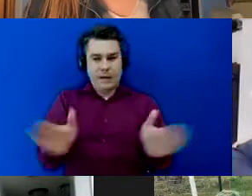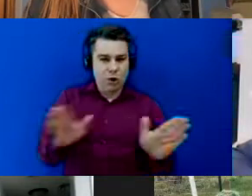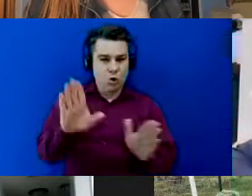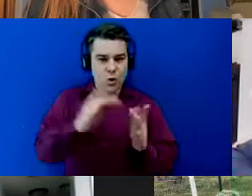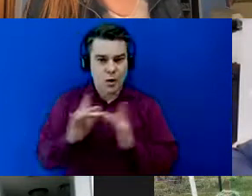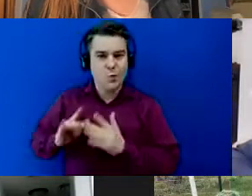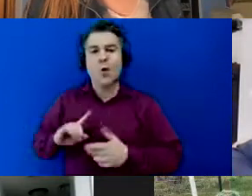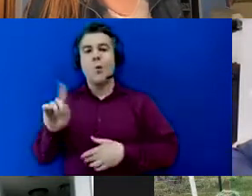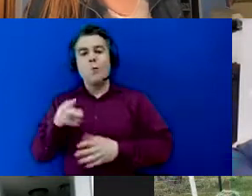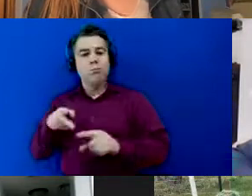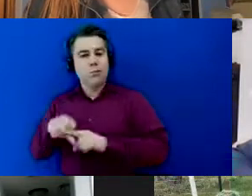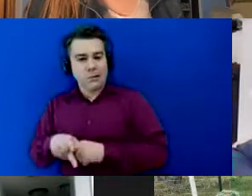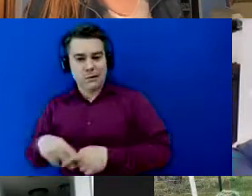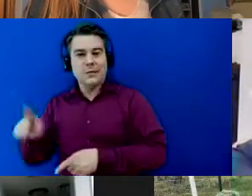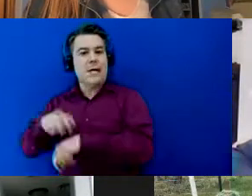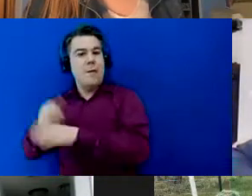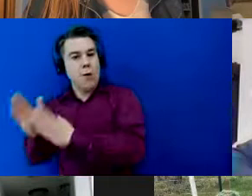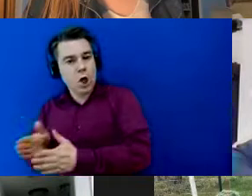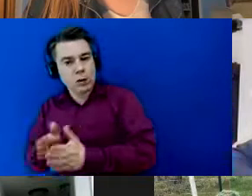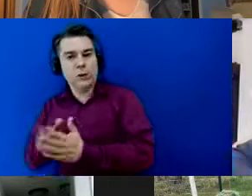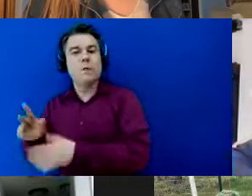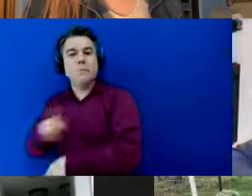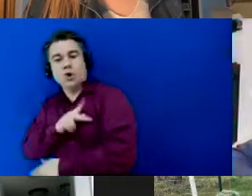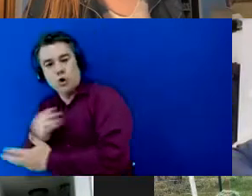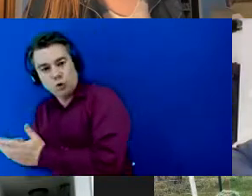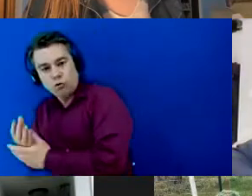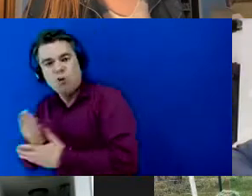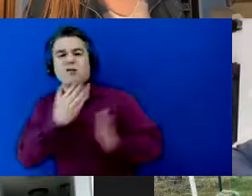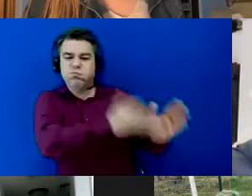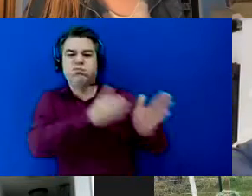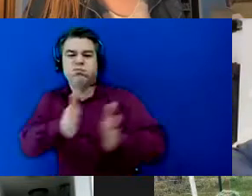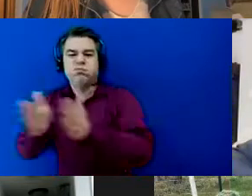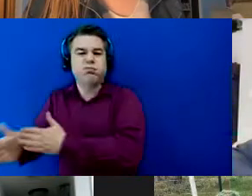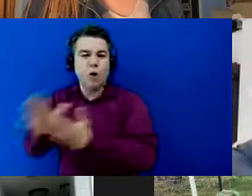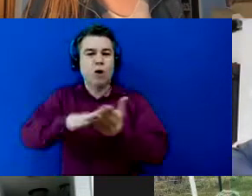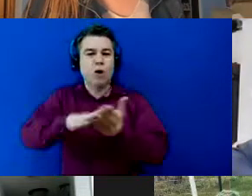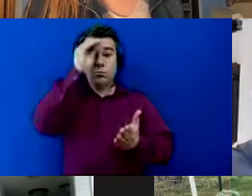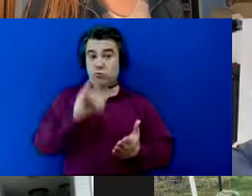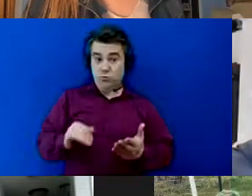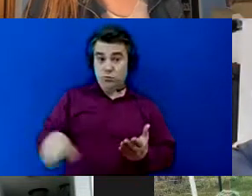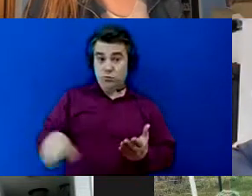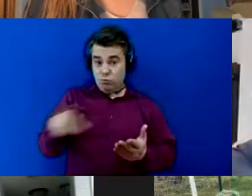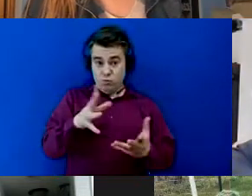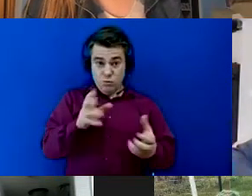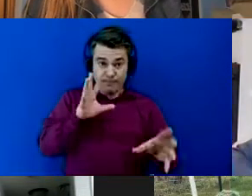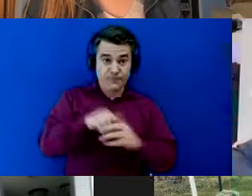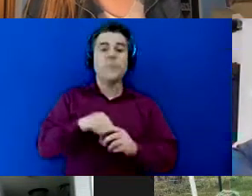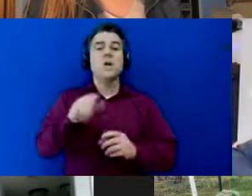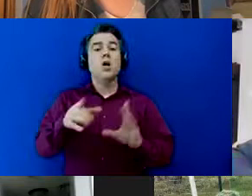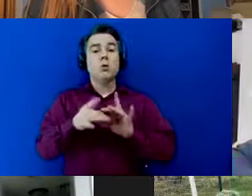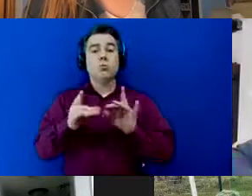personal growth so if you're if you're in and ready to be held accountable commit comment running into 2021